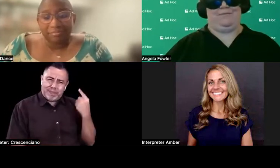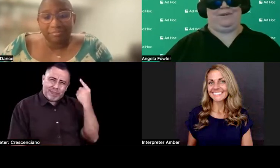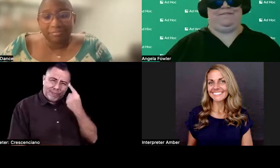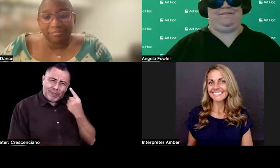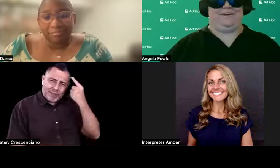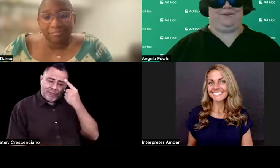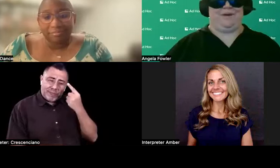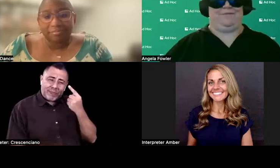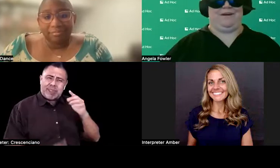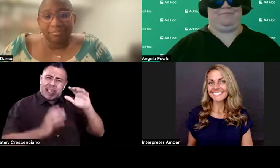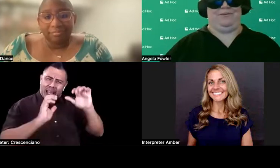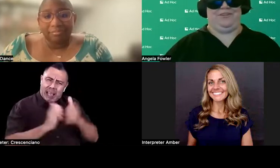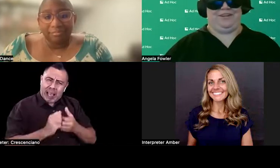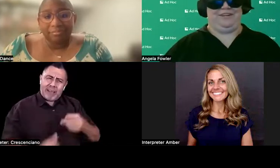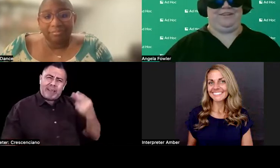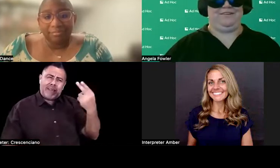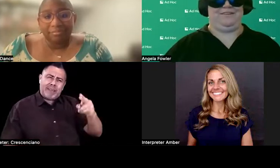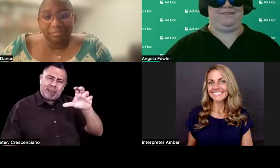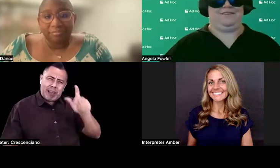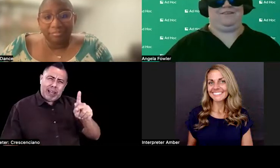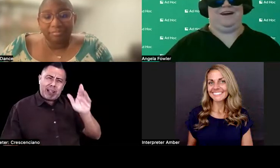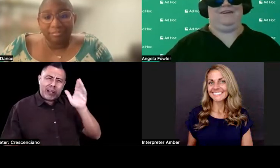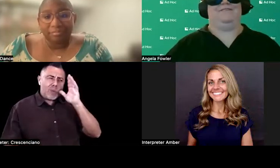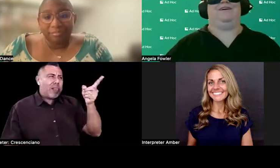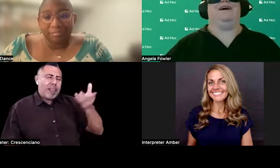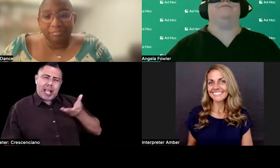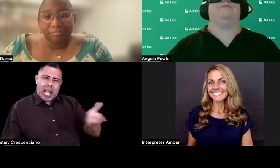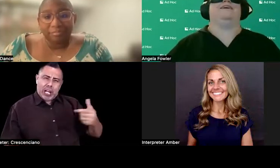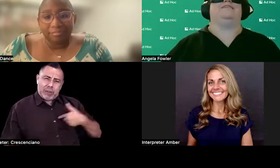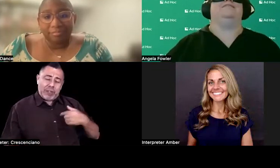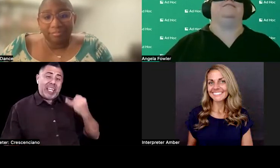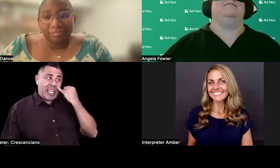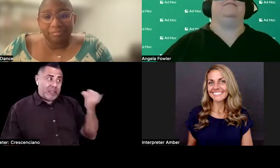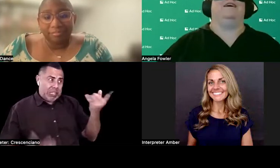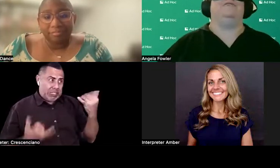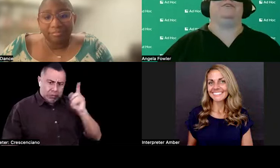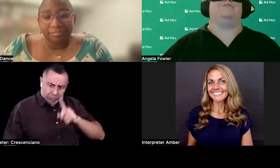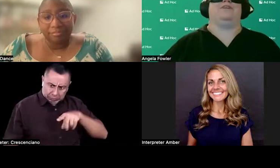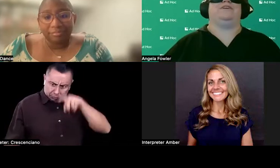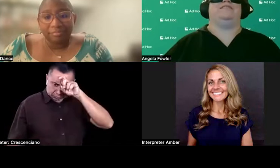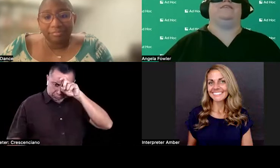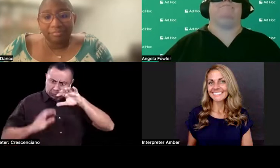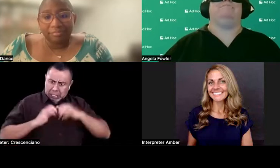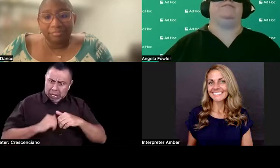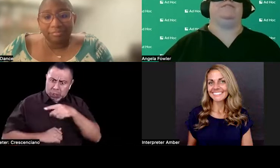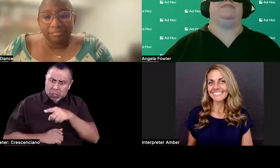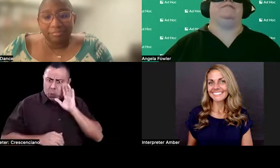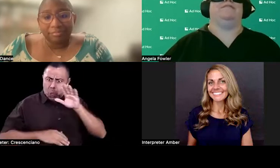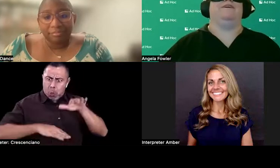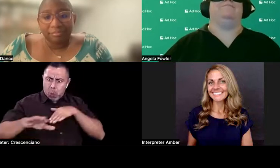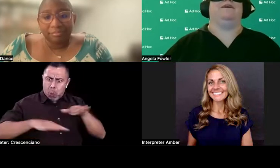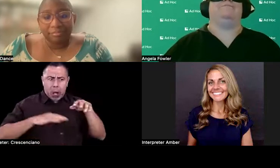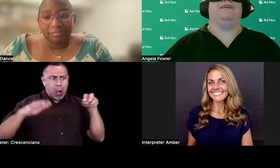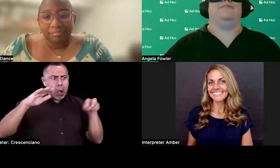wondering how we're going to find our way around the building? You know, how, how do they, how can we get them mentally